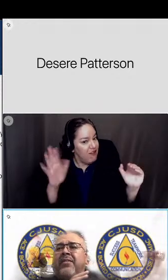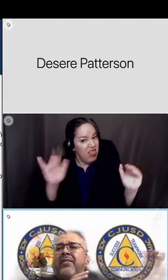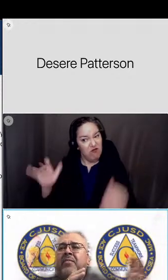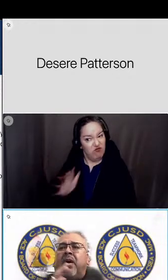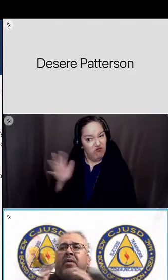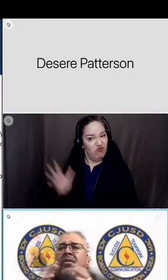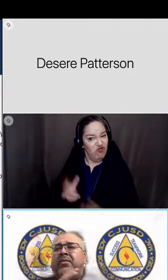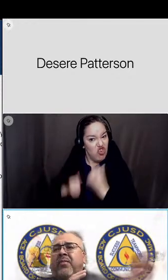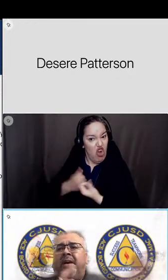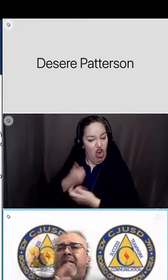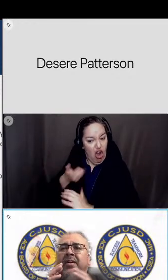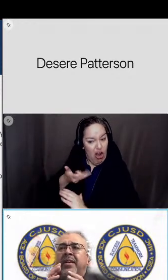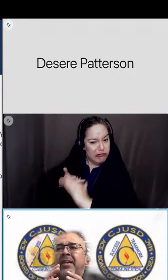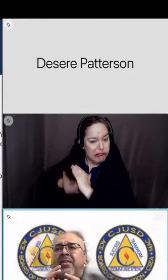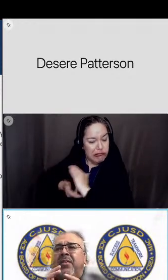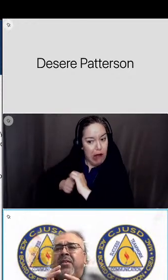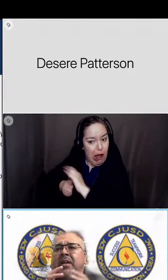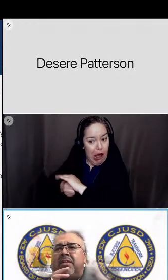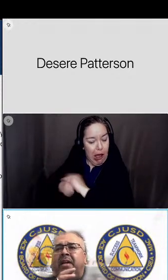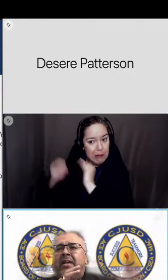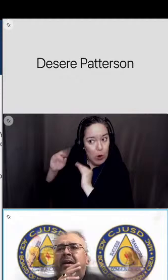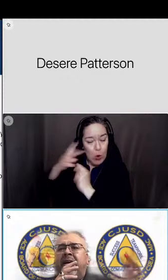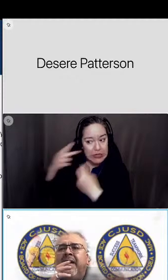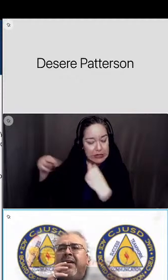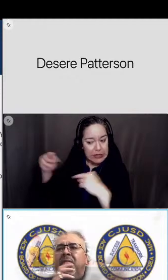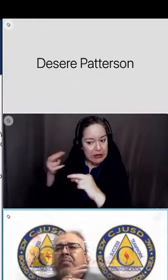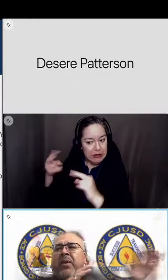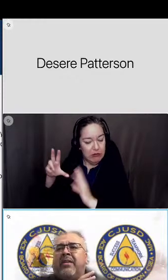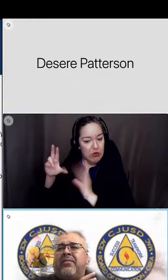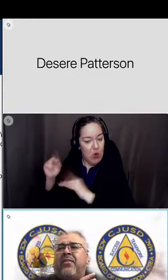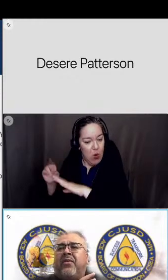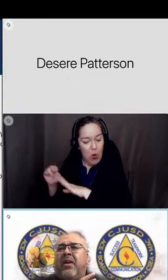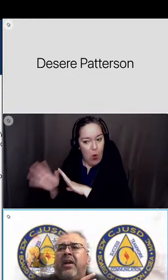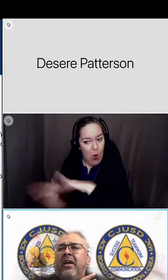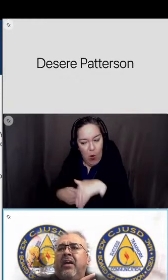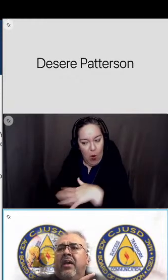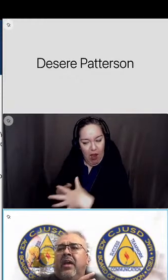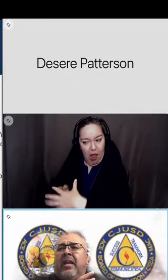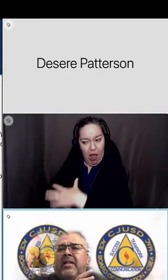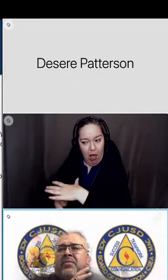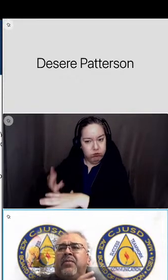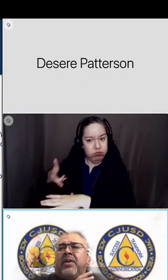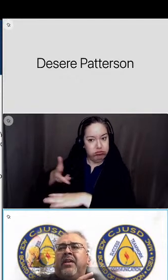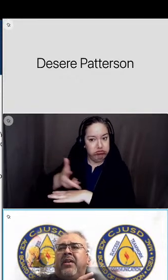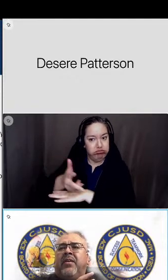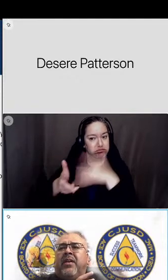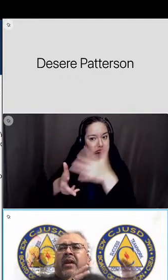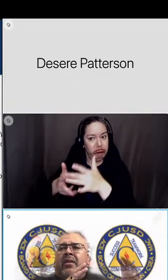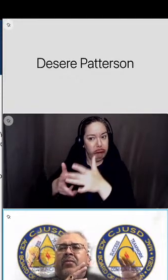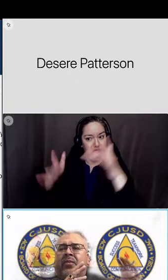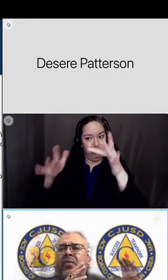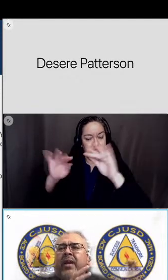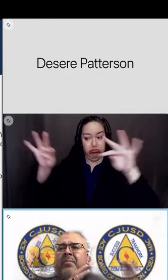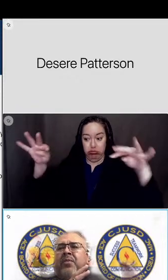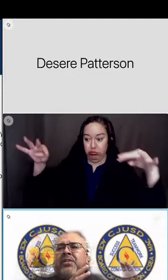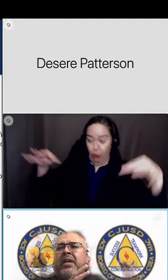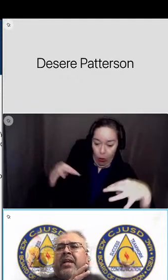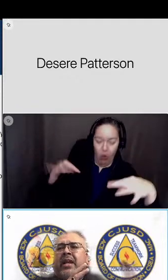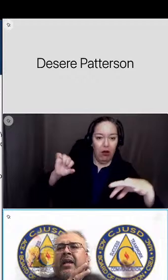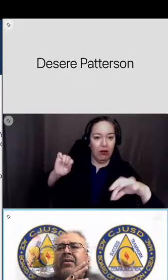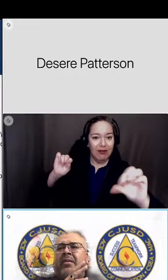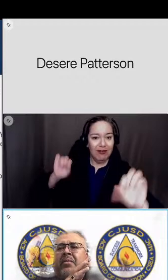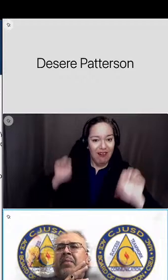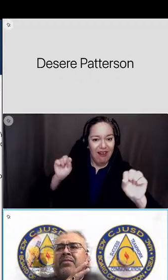that Ford Bronco whatever in the garage and uh we're bringing out the Ferrari and that's what we're going to do and I greatly